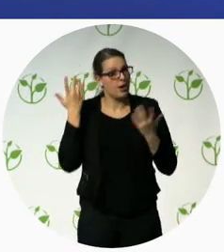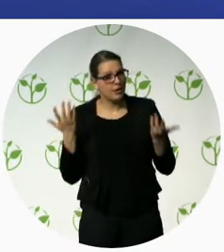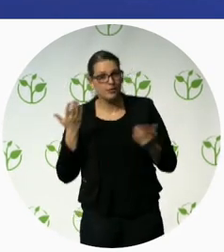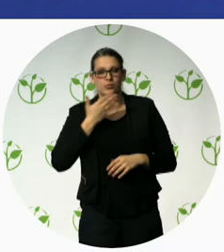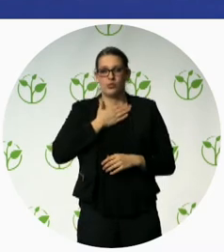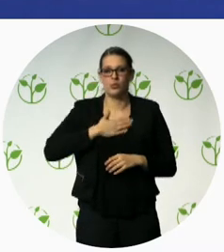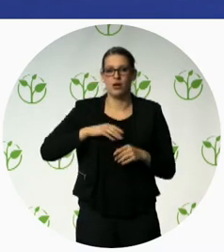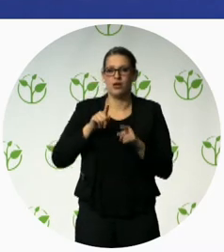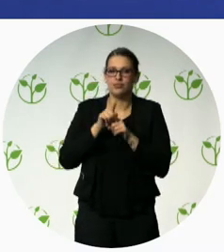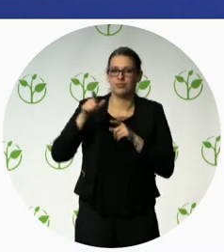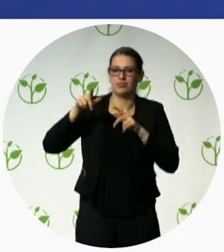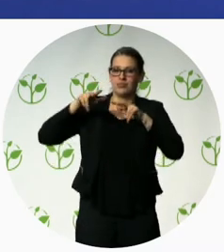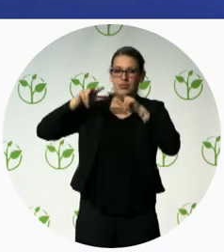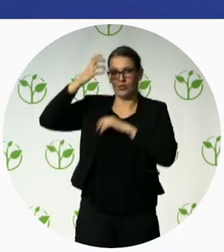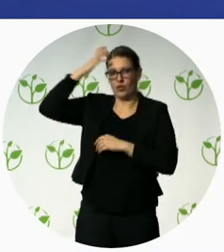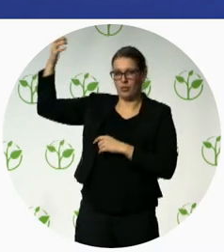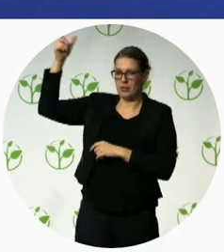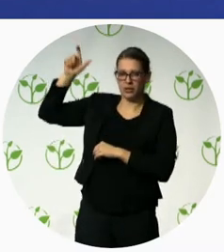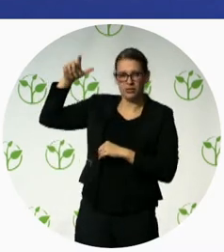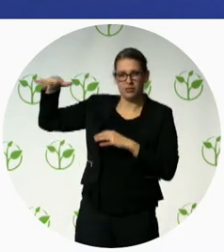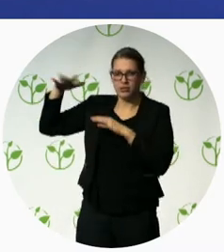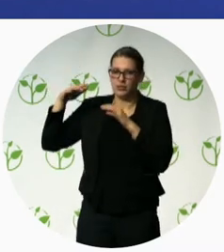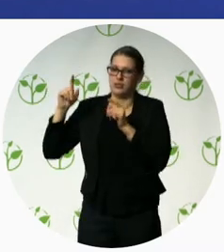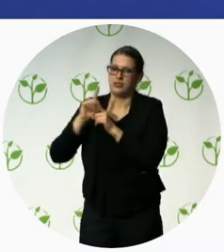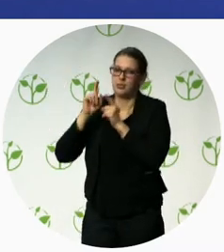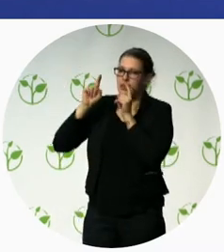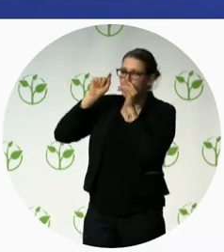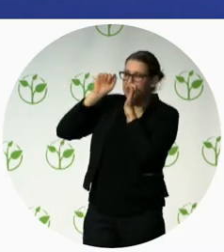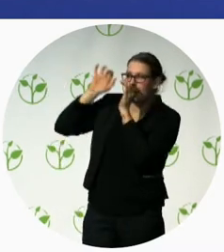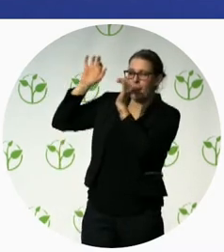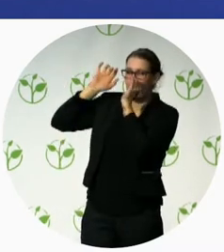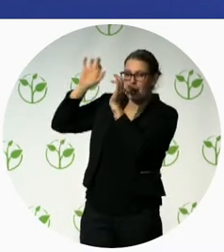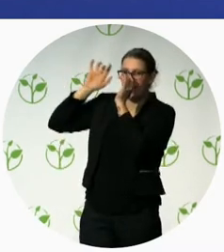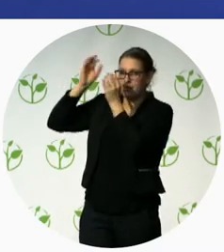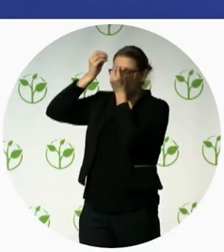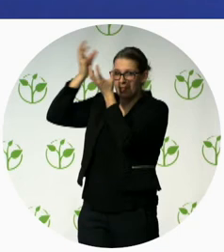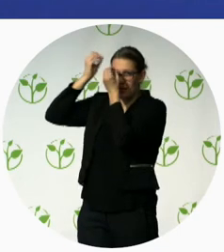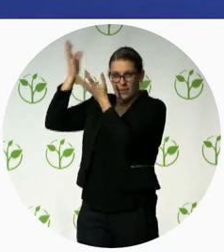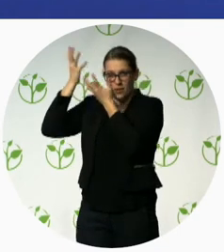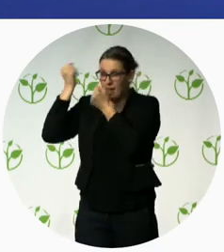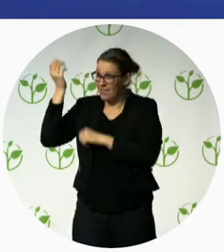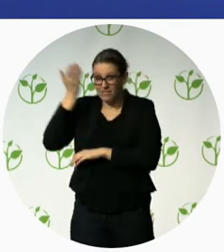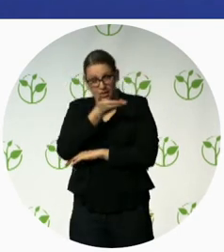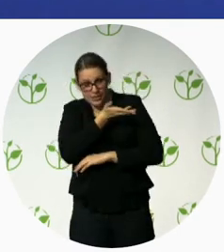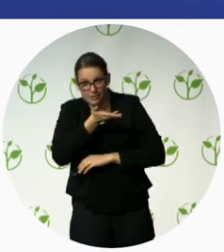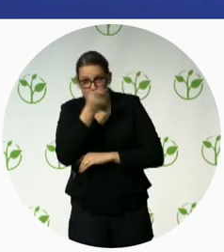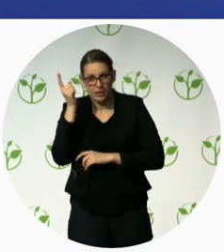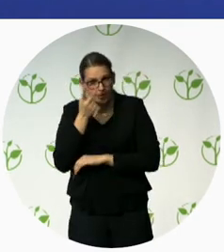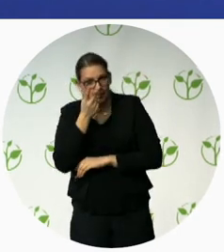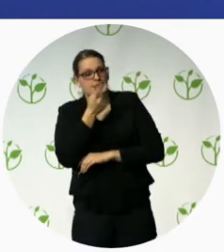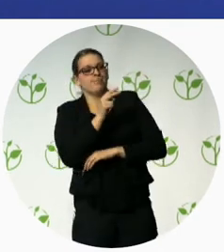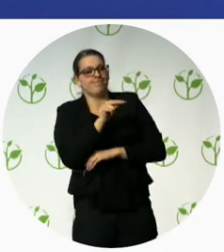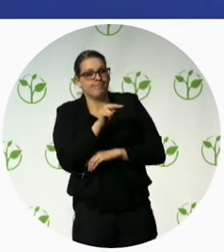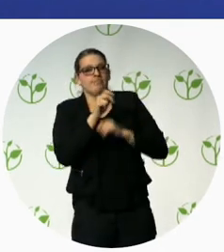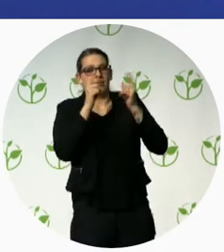among, here we talk about the social, the health professional, social professional, policy makers